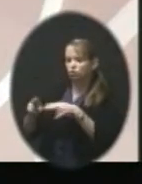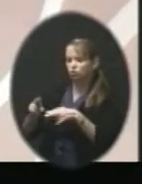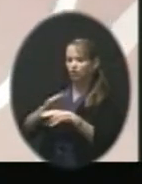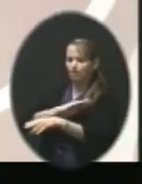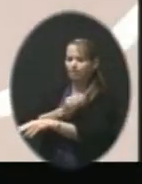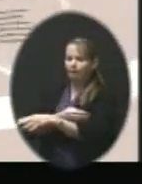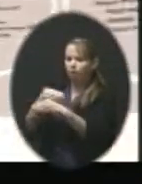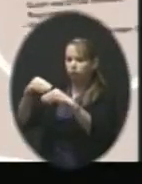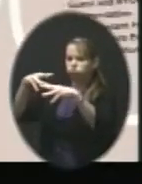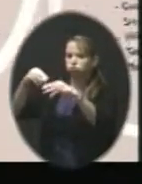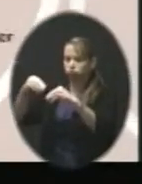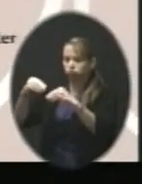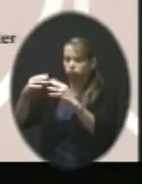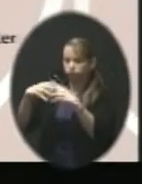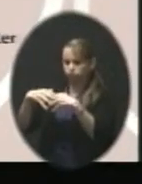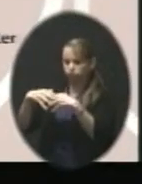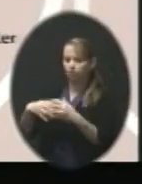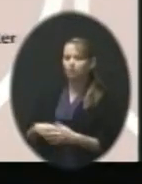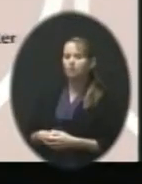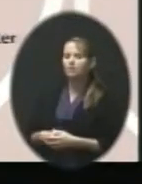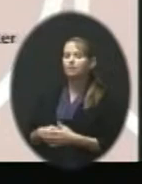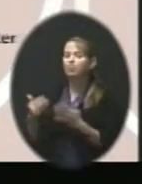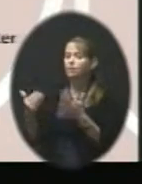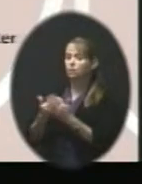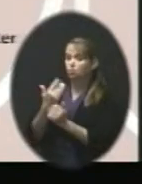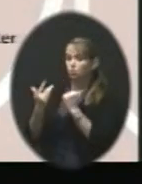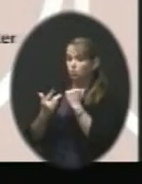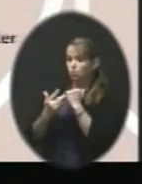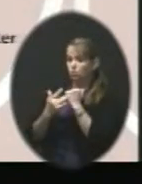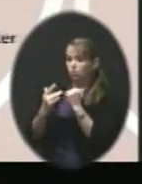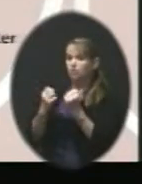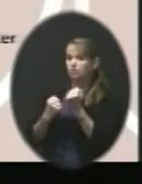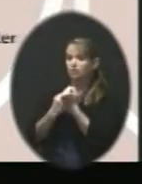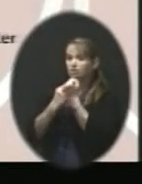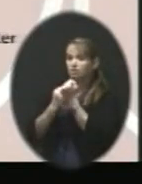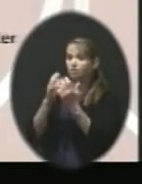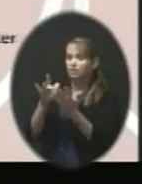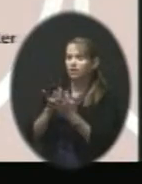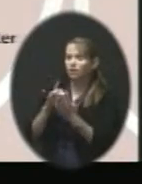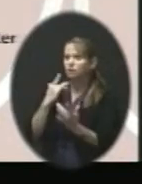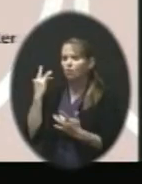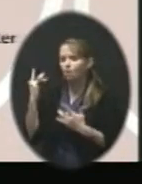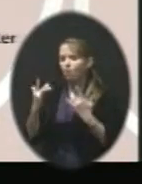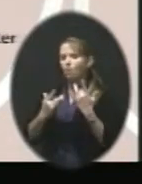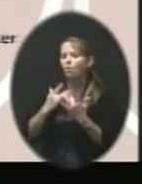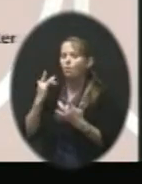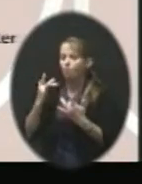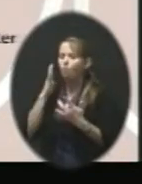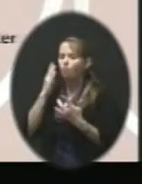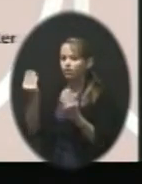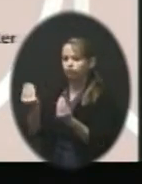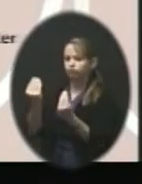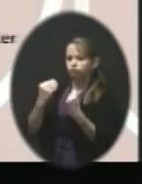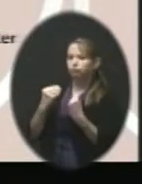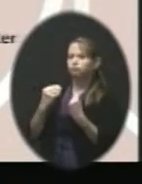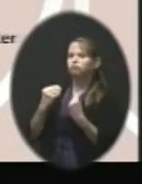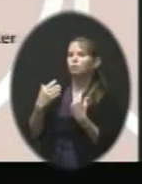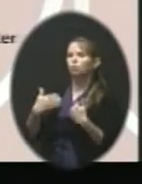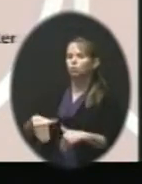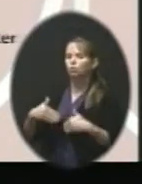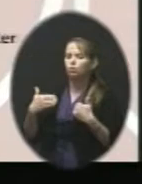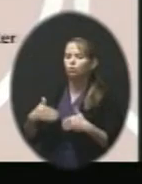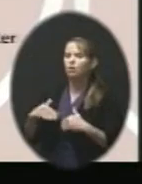The new tech support center that we're very excited about will provide us with a very